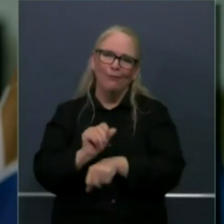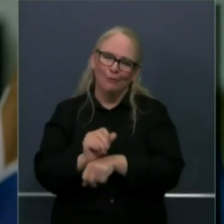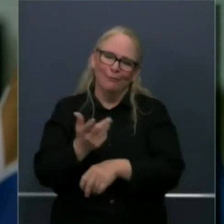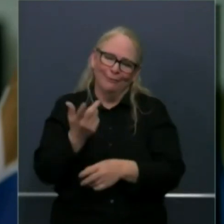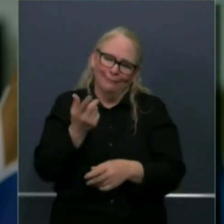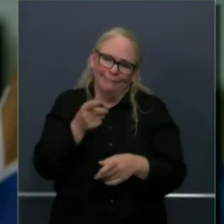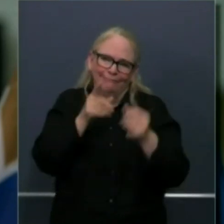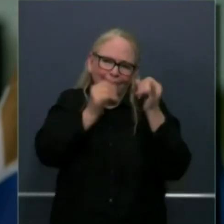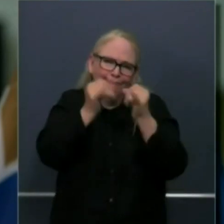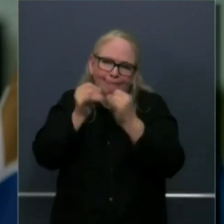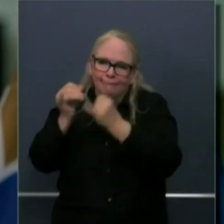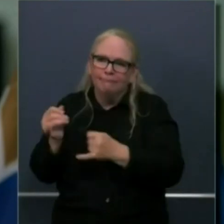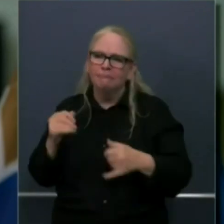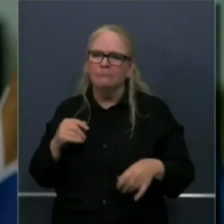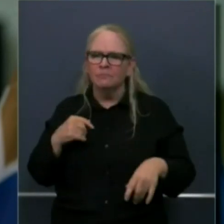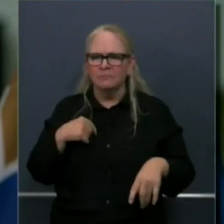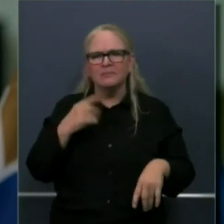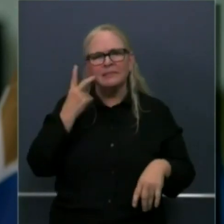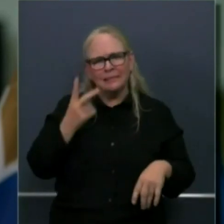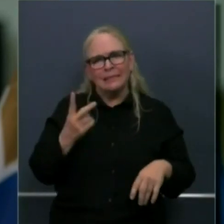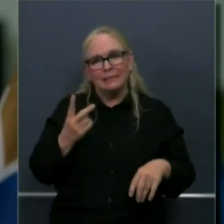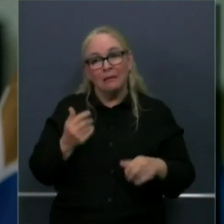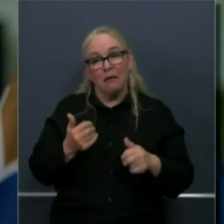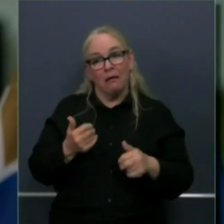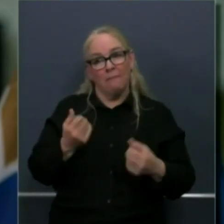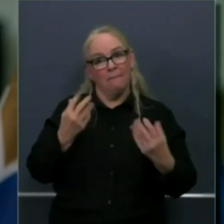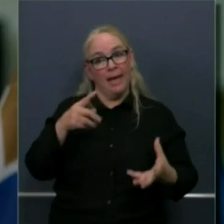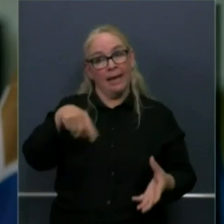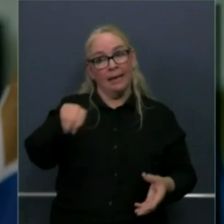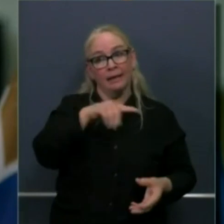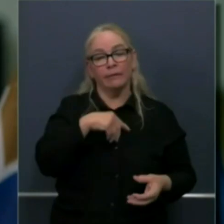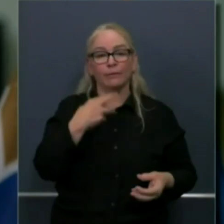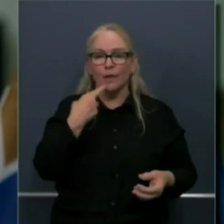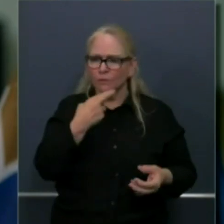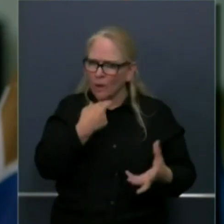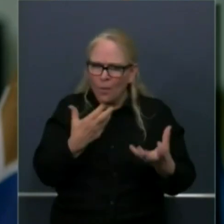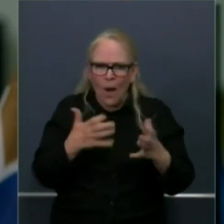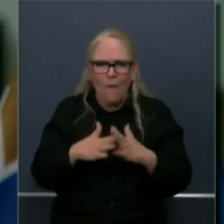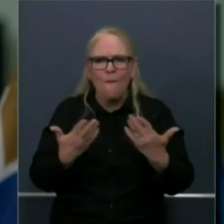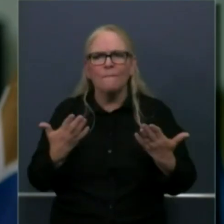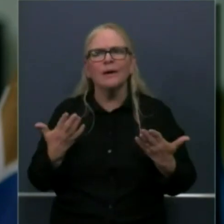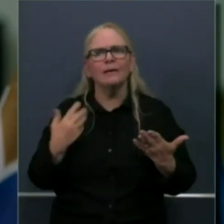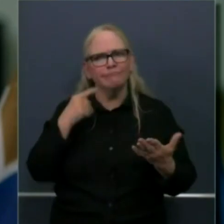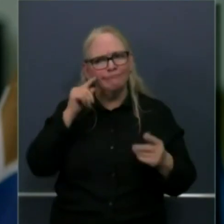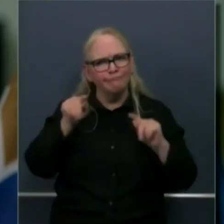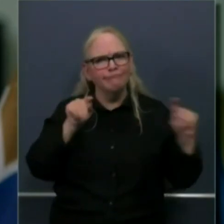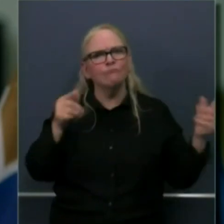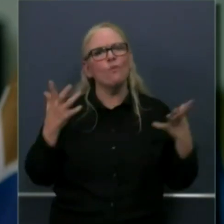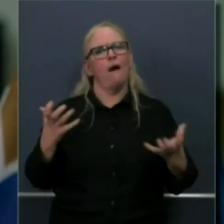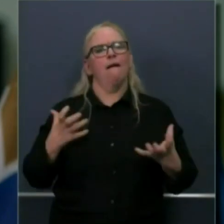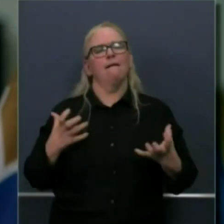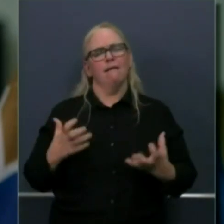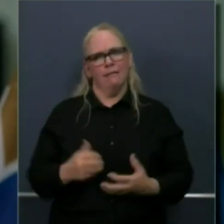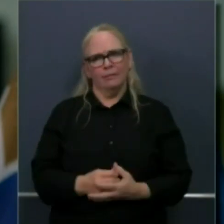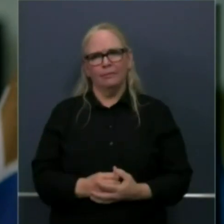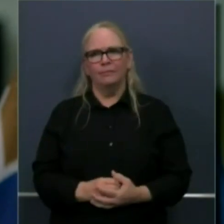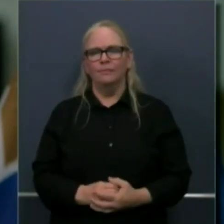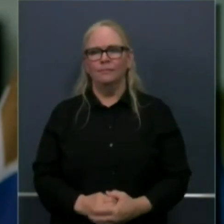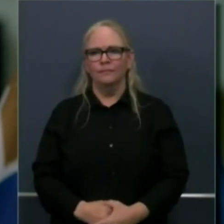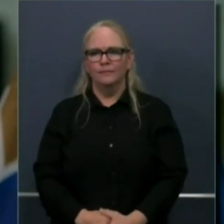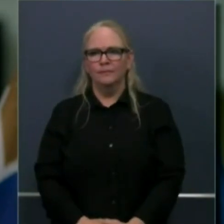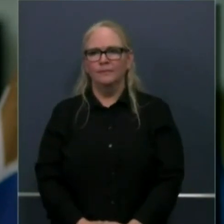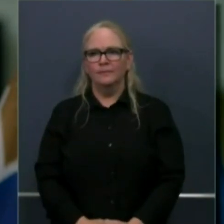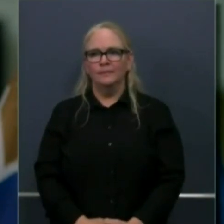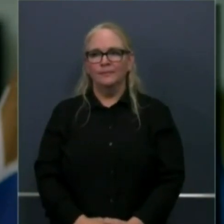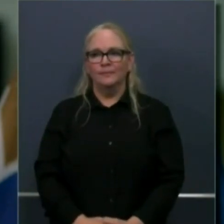deep eagerness in this space for people to reopen. And one of the things just in closing and forgive me for extending deeply. It's a point of